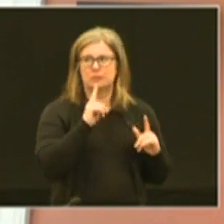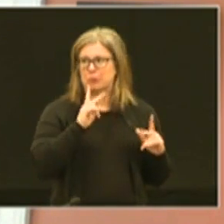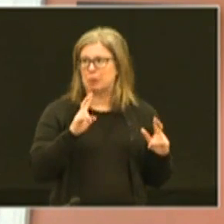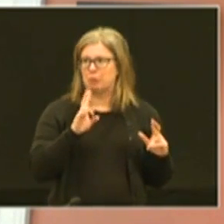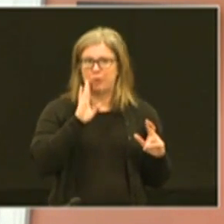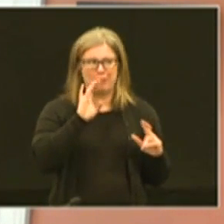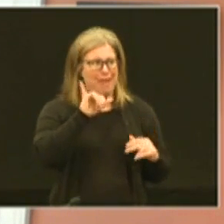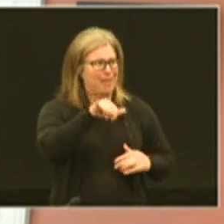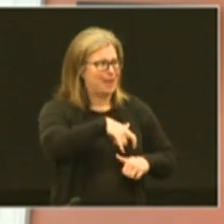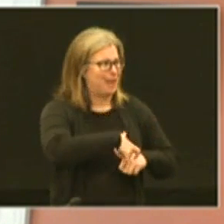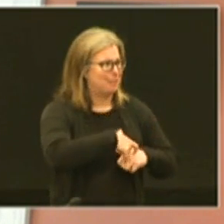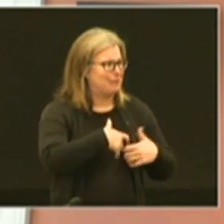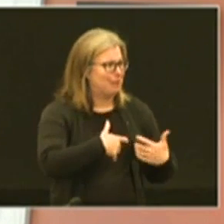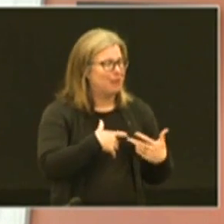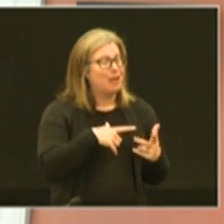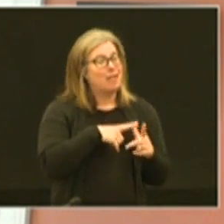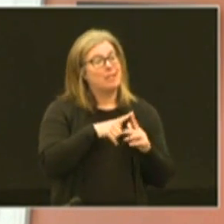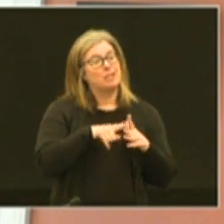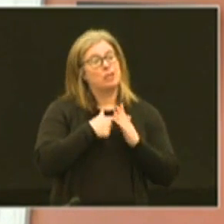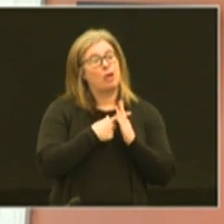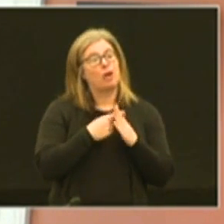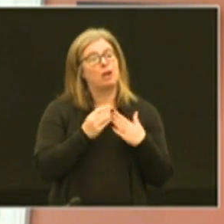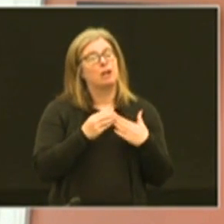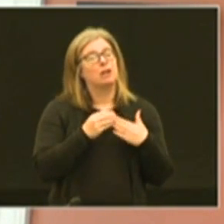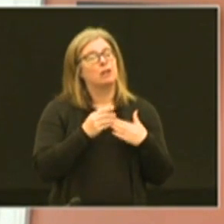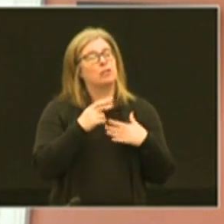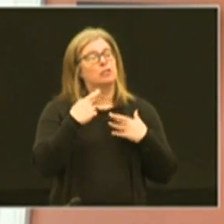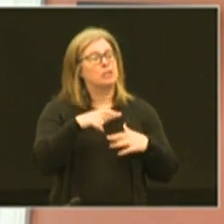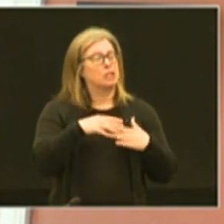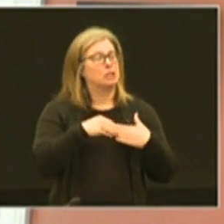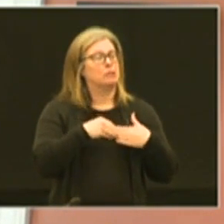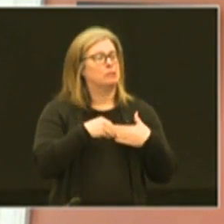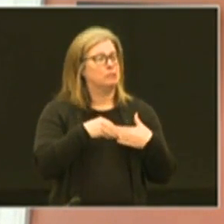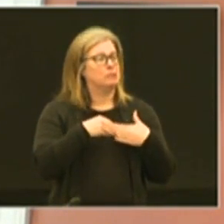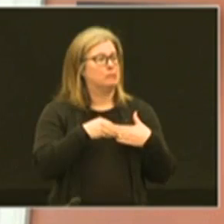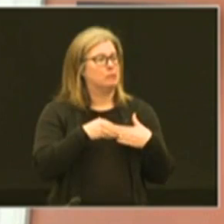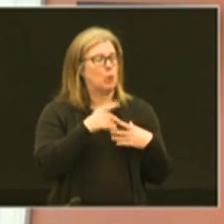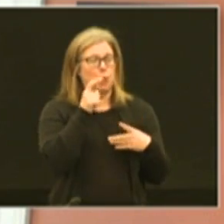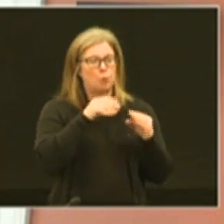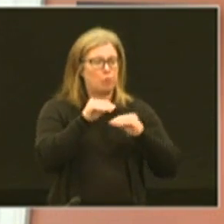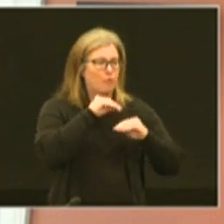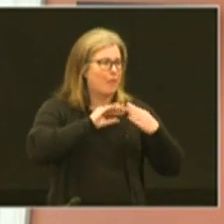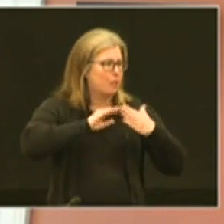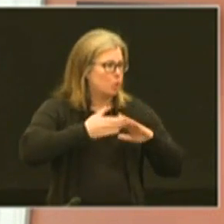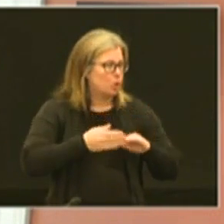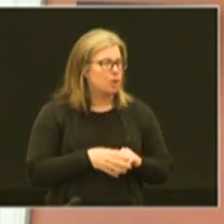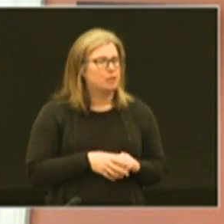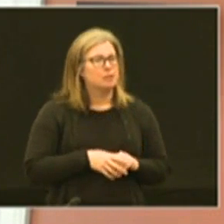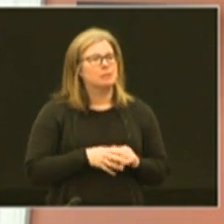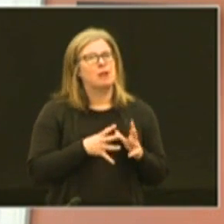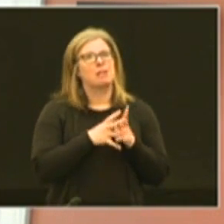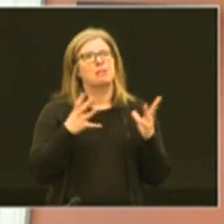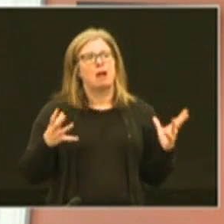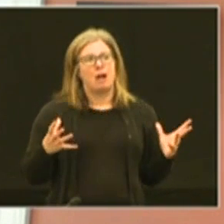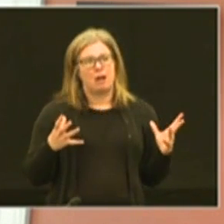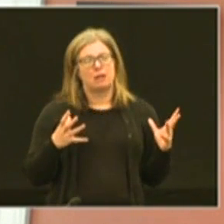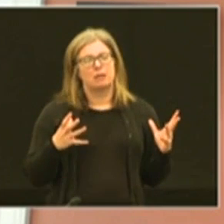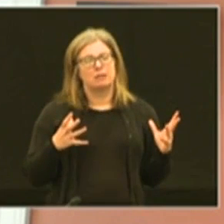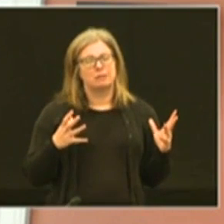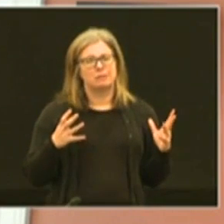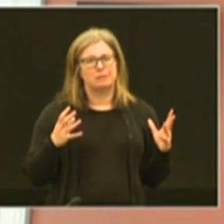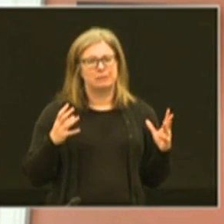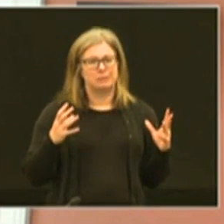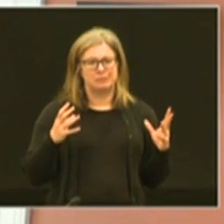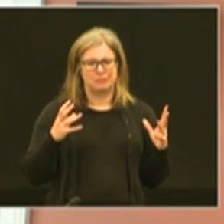hope we will by then and then we'll start loosening restrictions on who can move about in the community but there's a lot of pieces